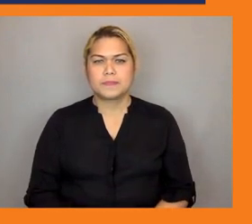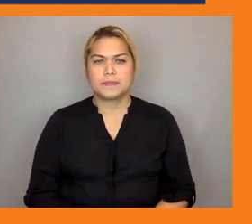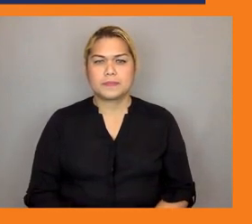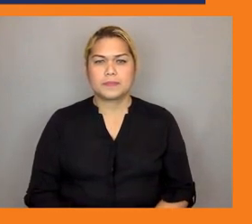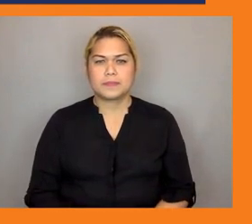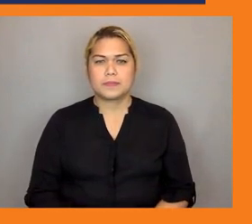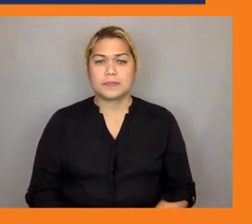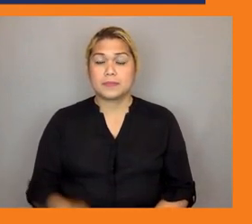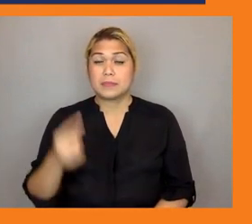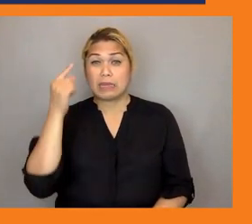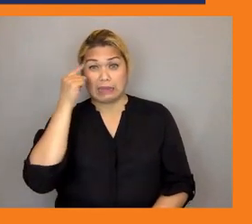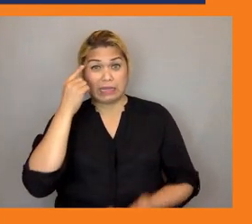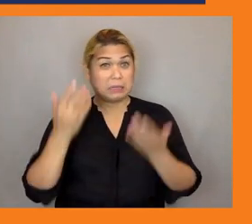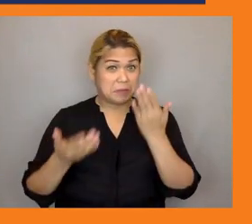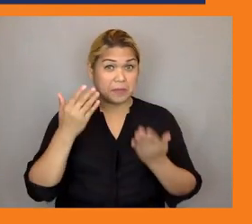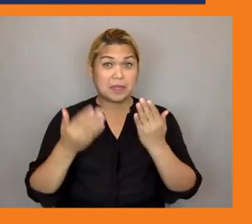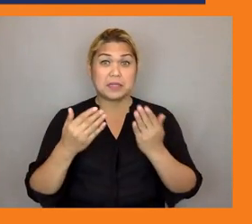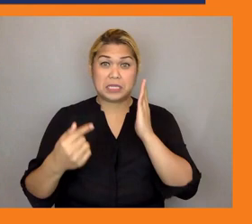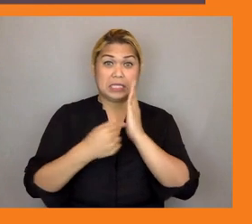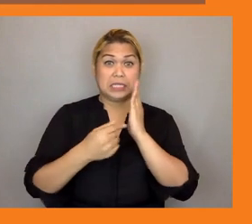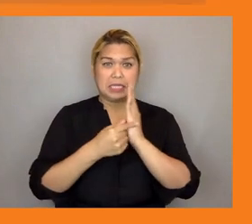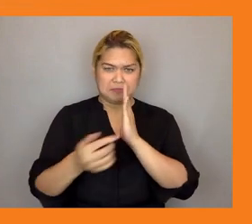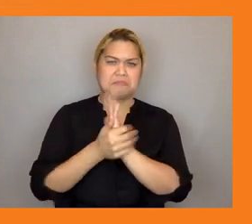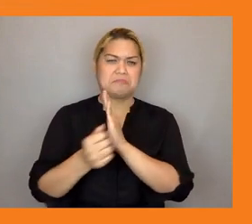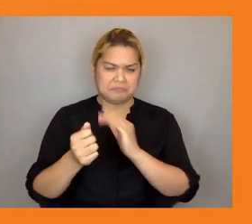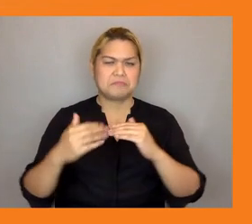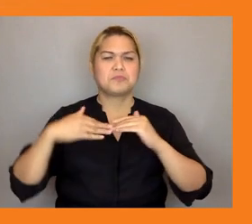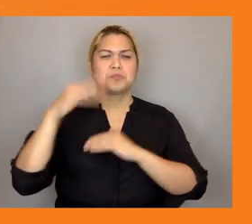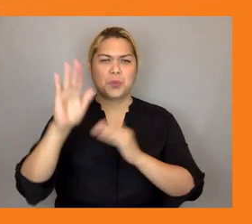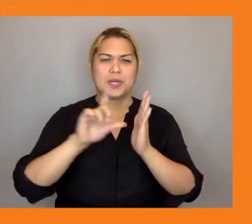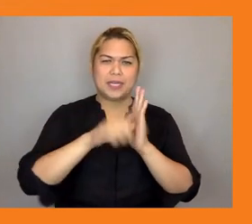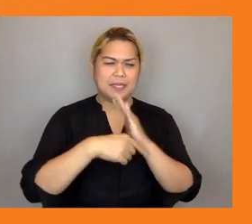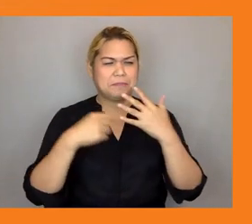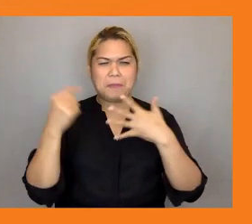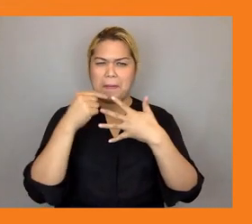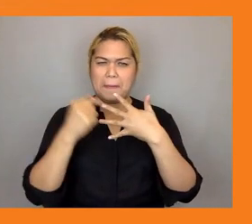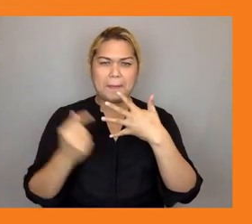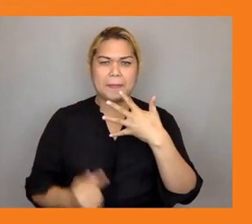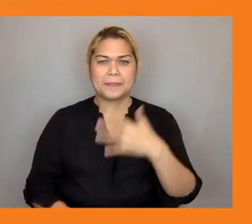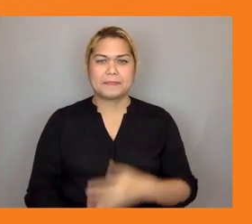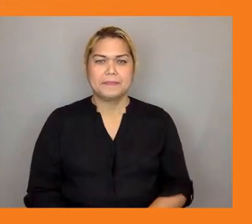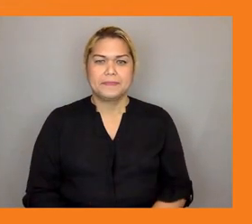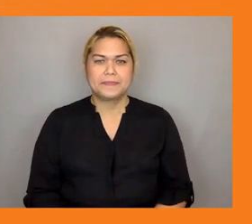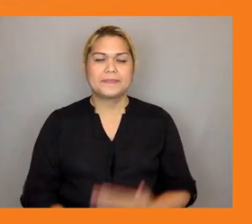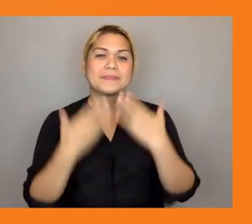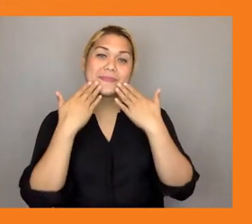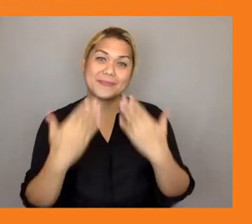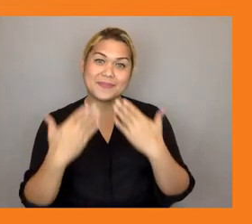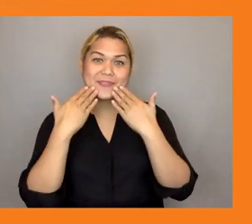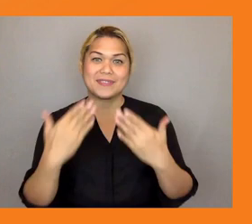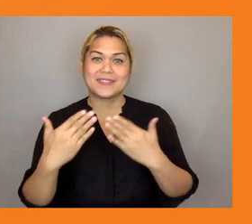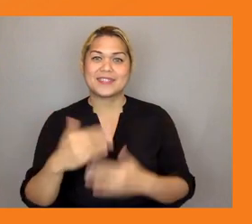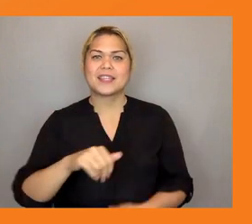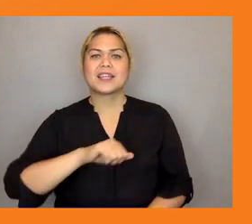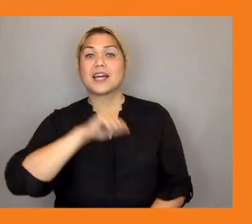this for now thank you thank you felix so look at low-tech solutions but also let's not forget that one